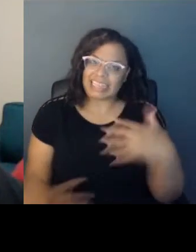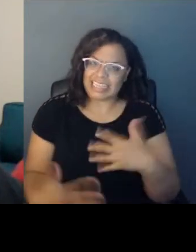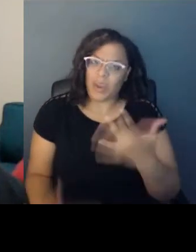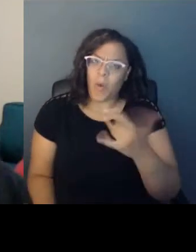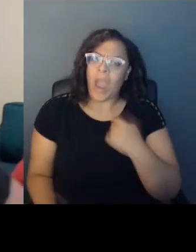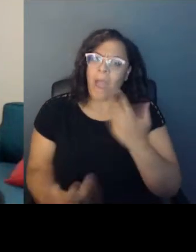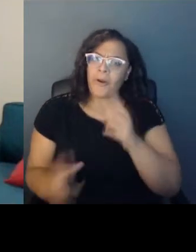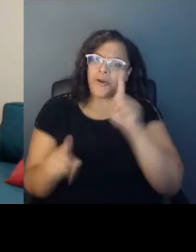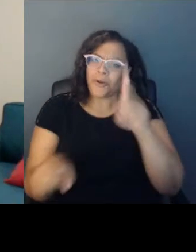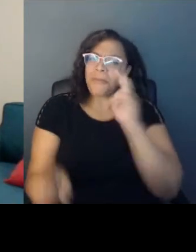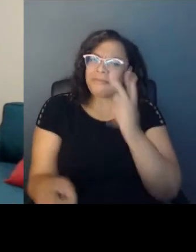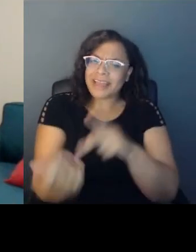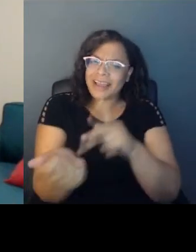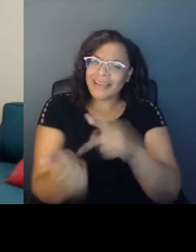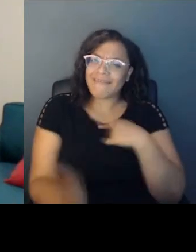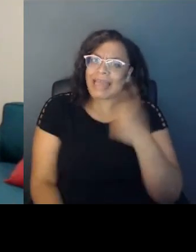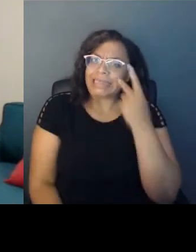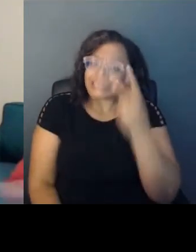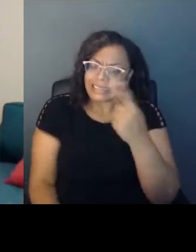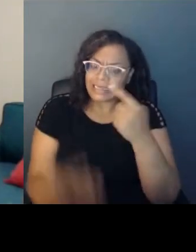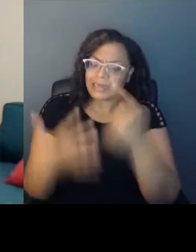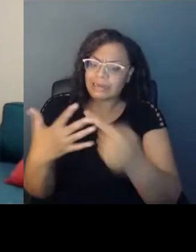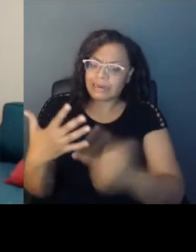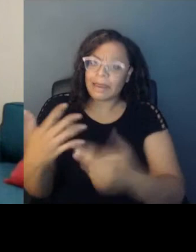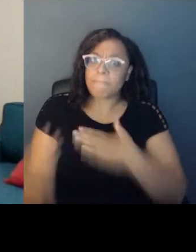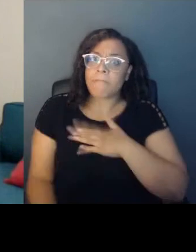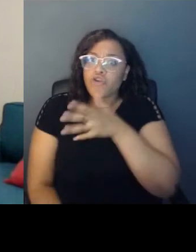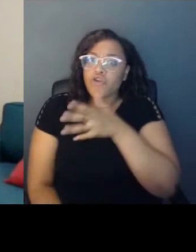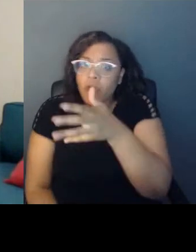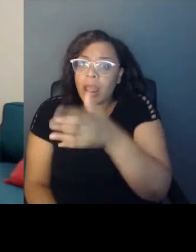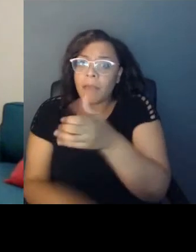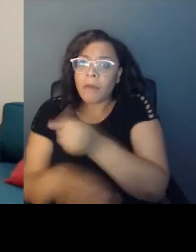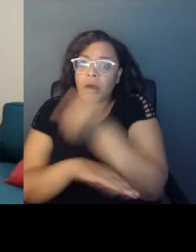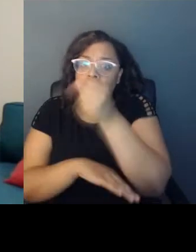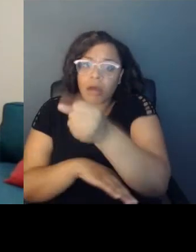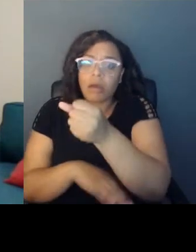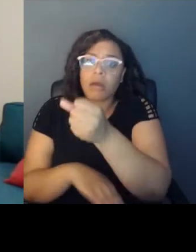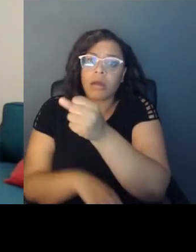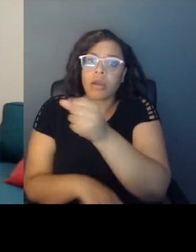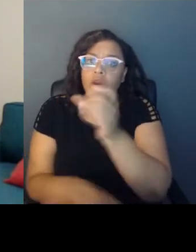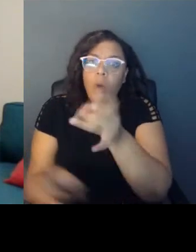if I know that my grandmother or my uncle or someone experienced something negative?